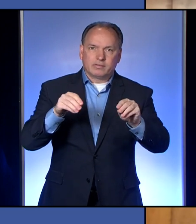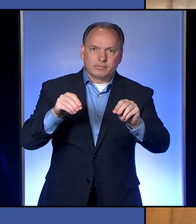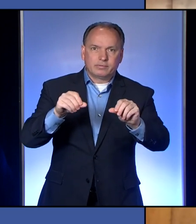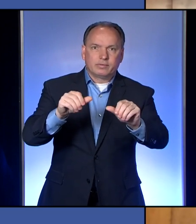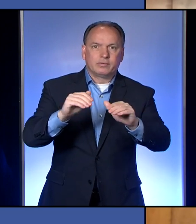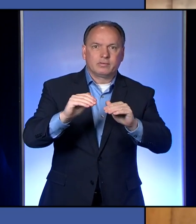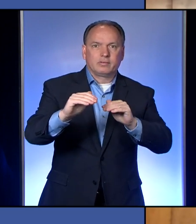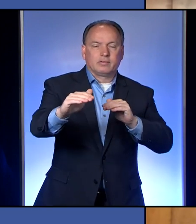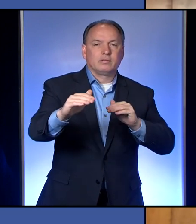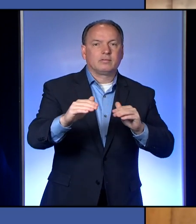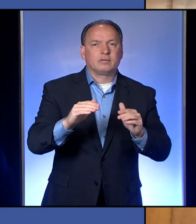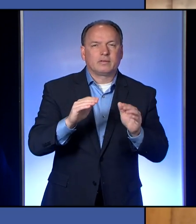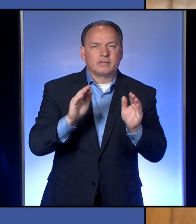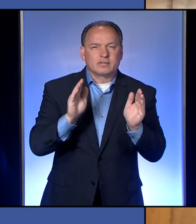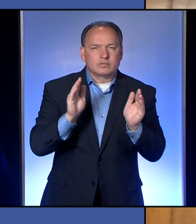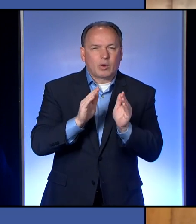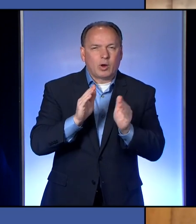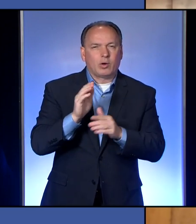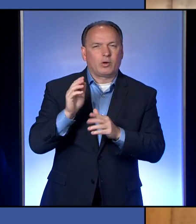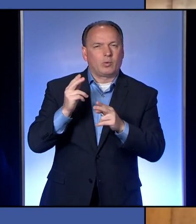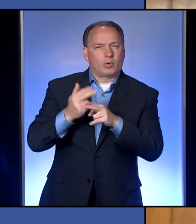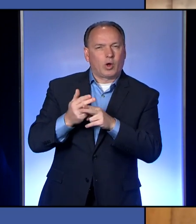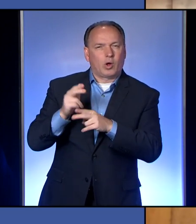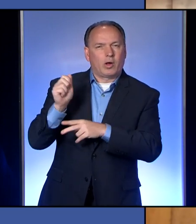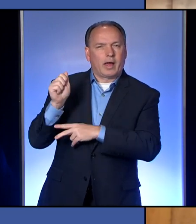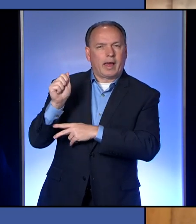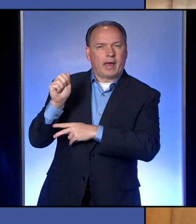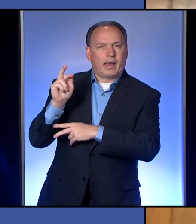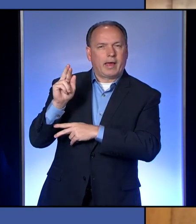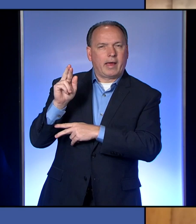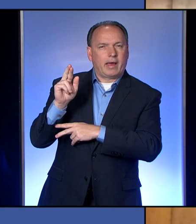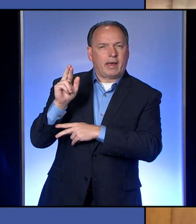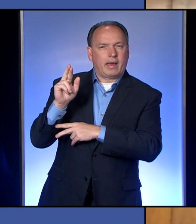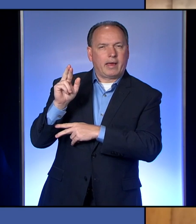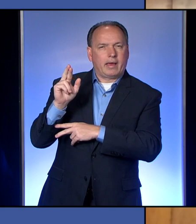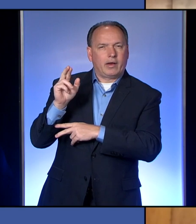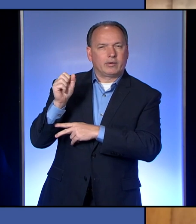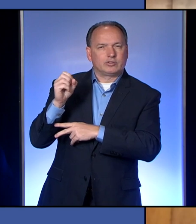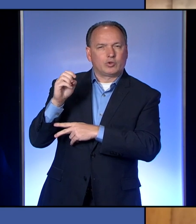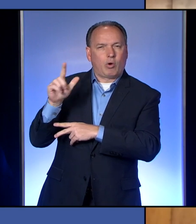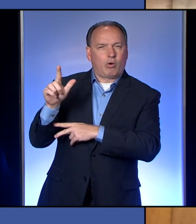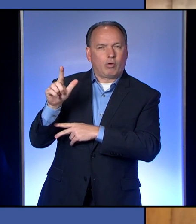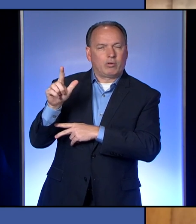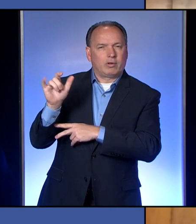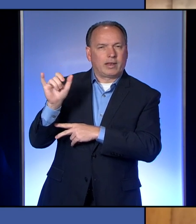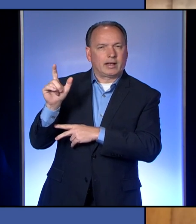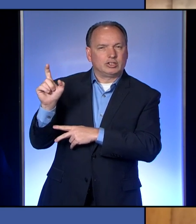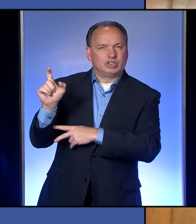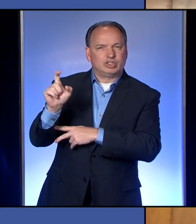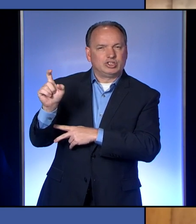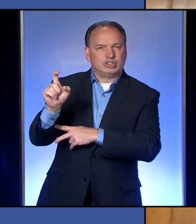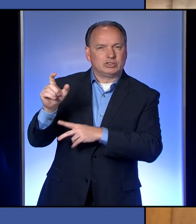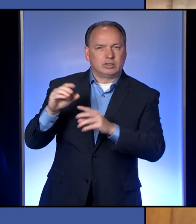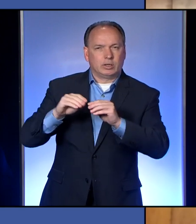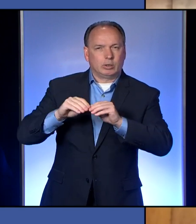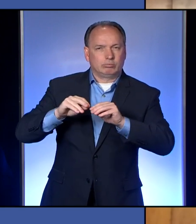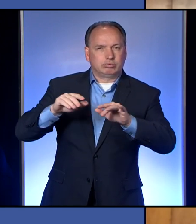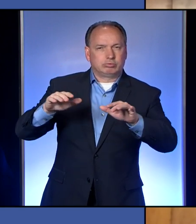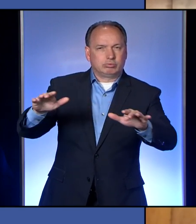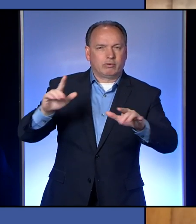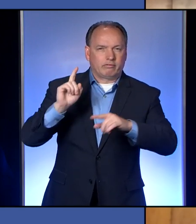very small particles, which we call aerosols, that travel farther distances but contain much less virus.